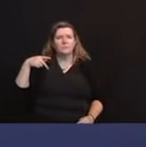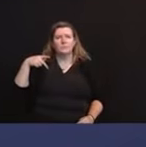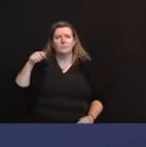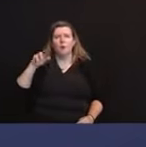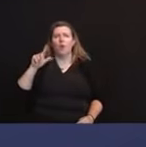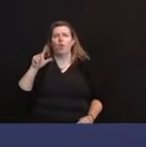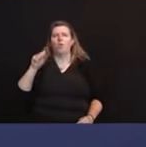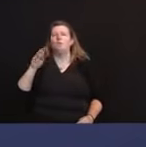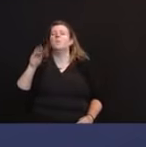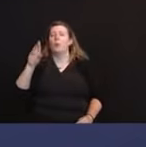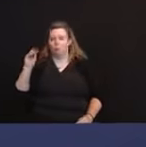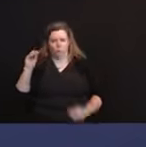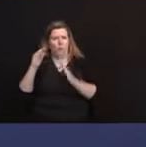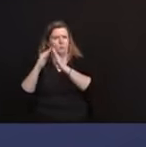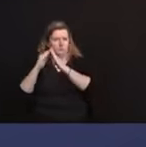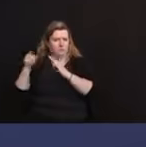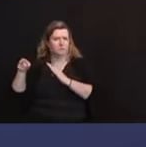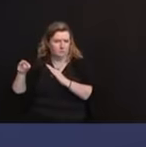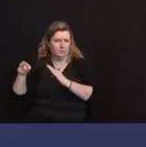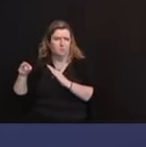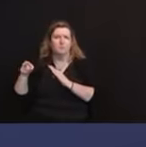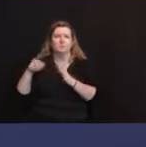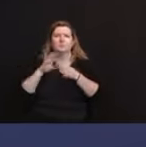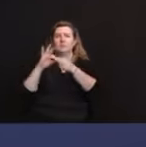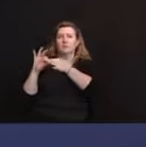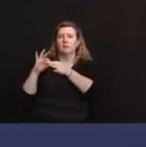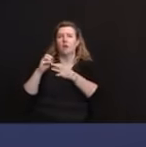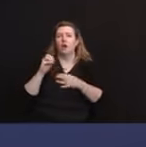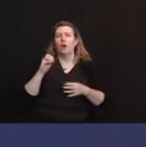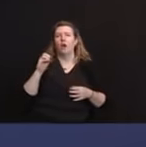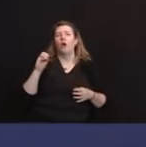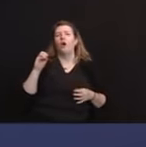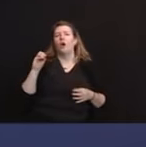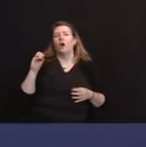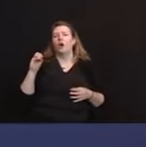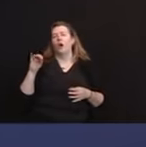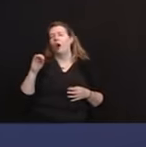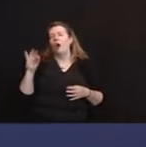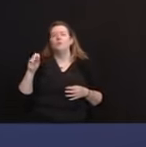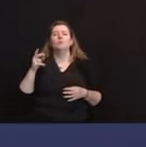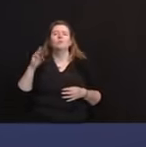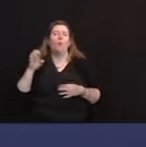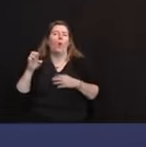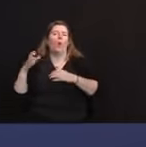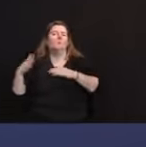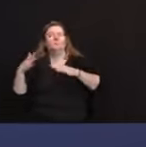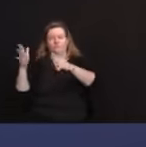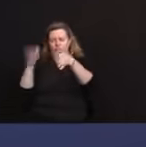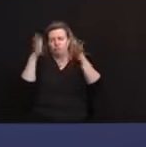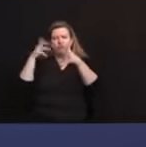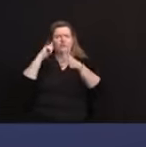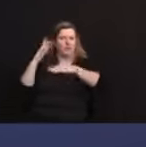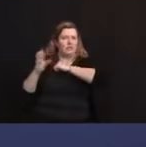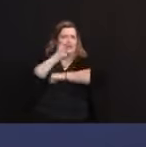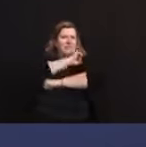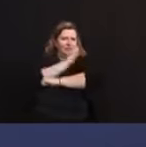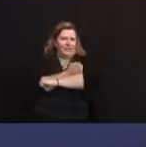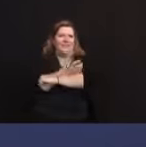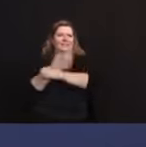but that we're actually going to make big chunks of the supply chain in New Jersey and we christened